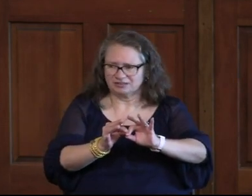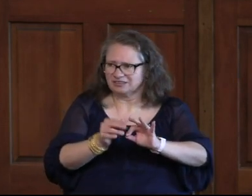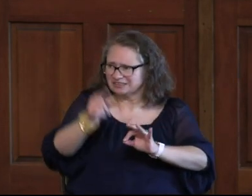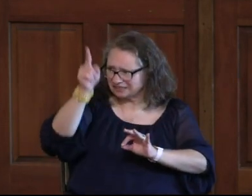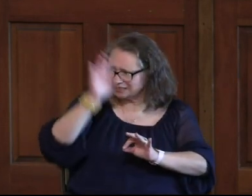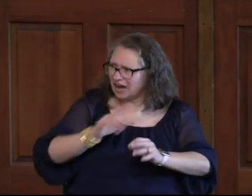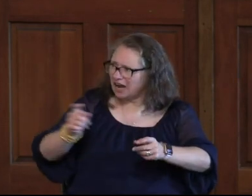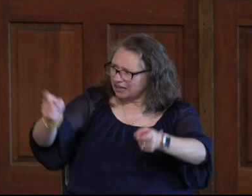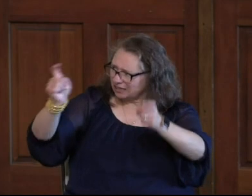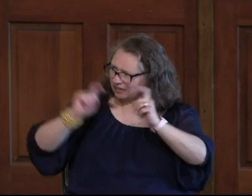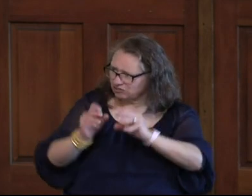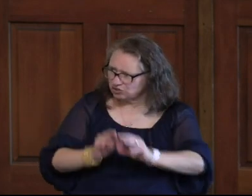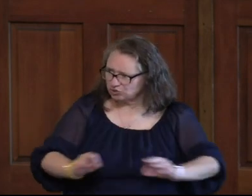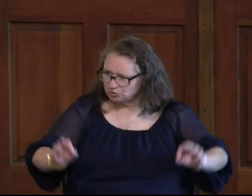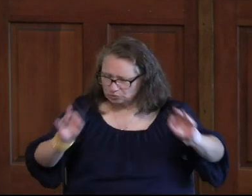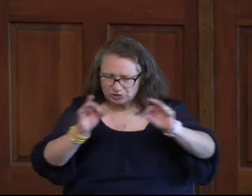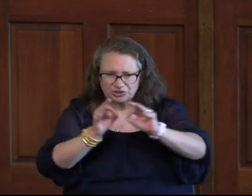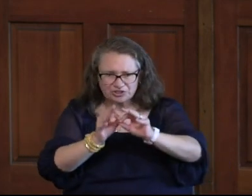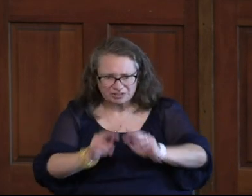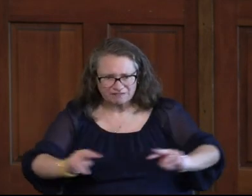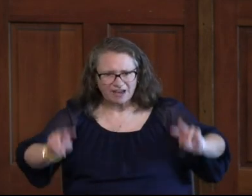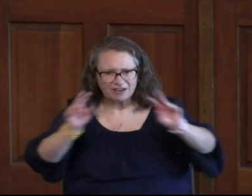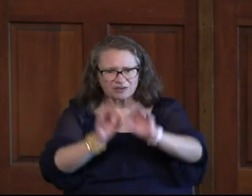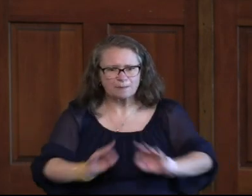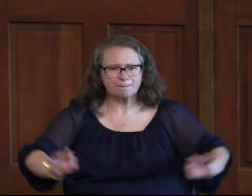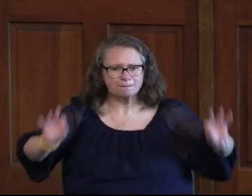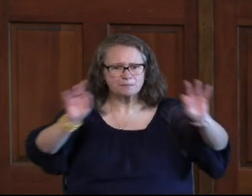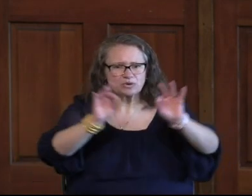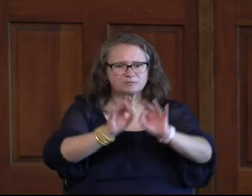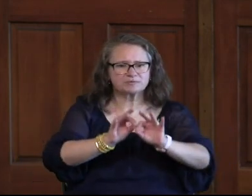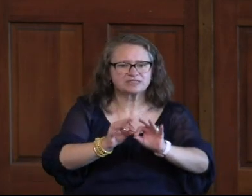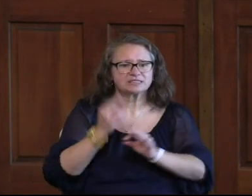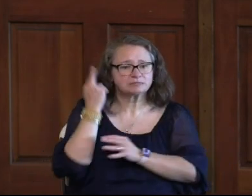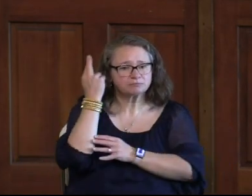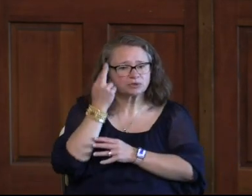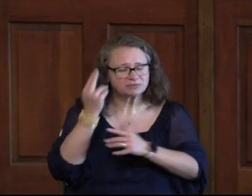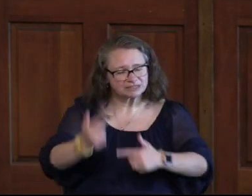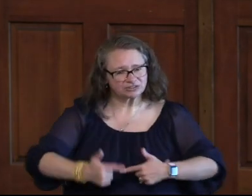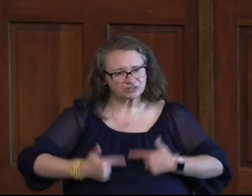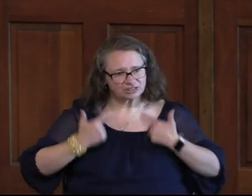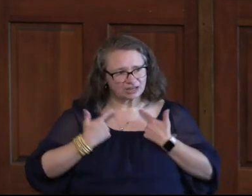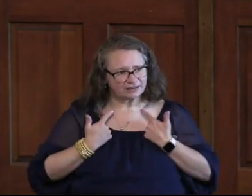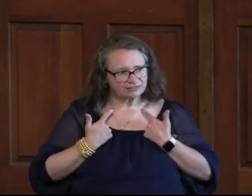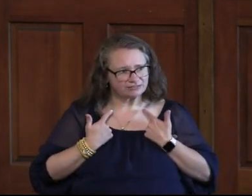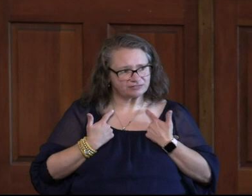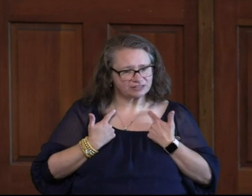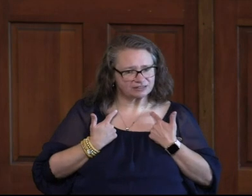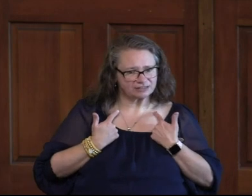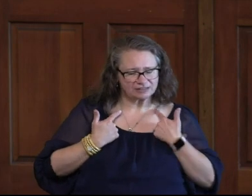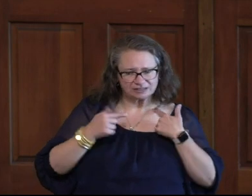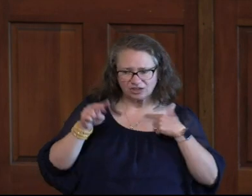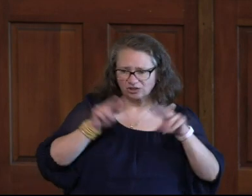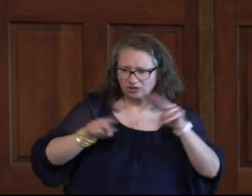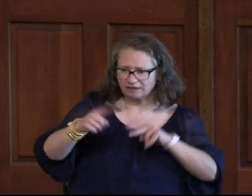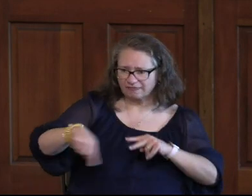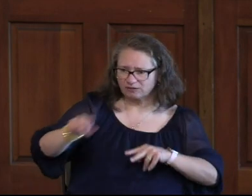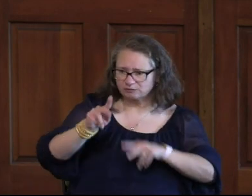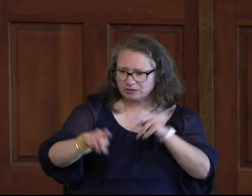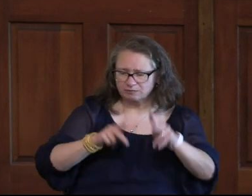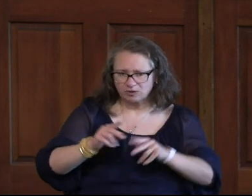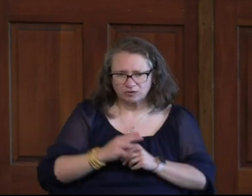God Gives You Worth And Value And Significance And Purpose In Life Don't Be Looking To Them